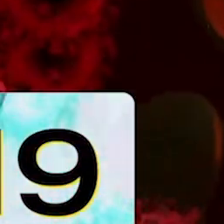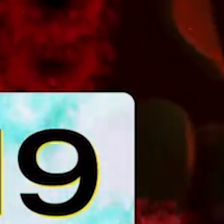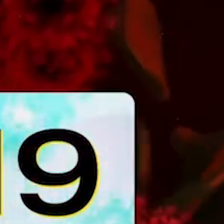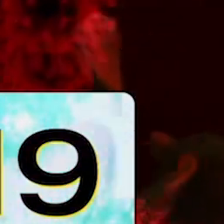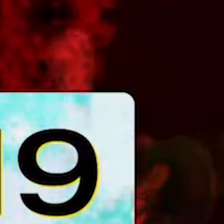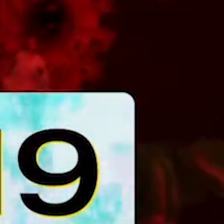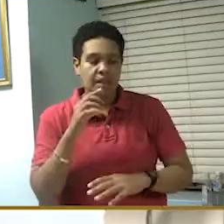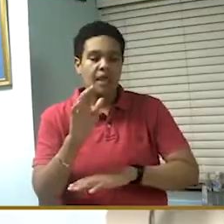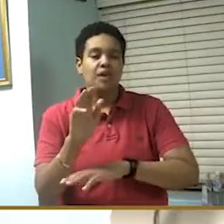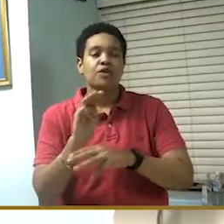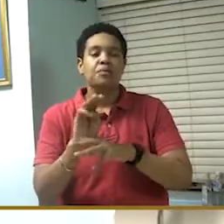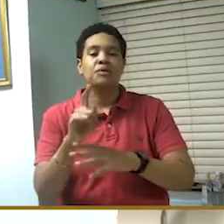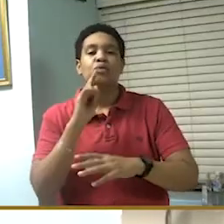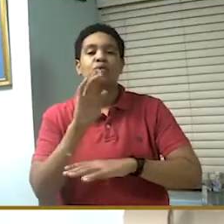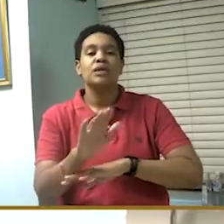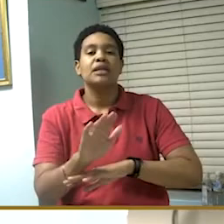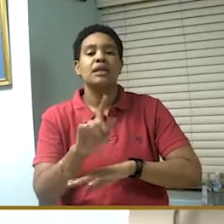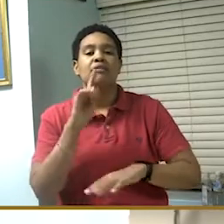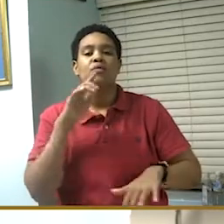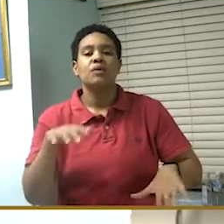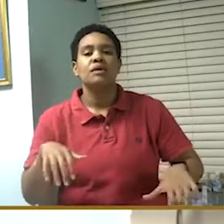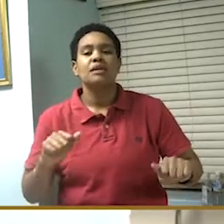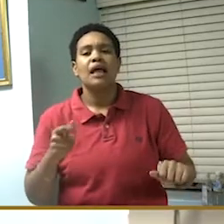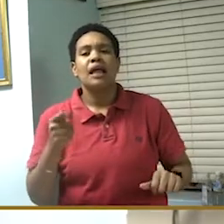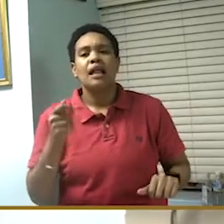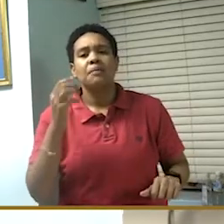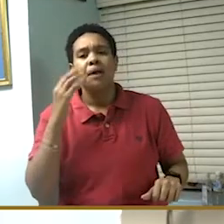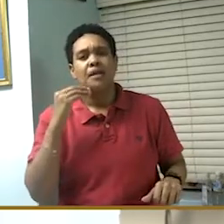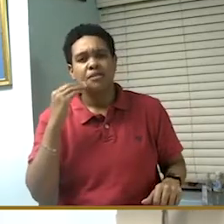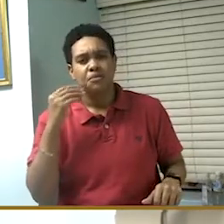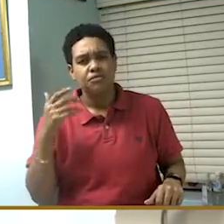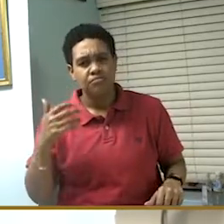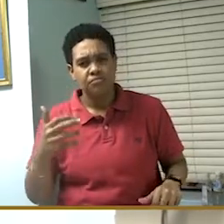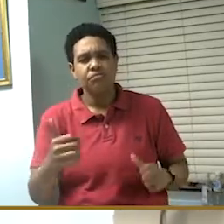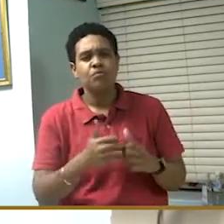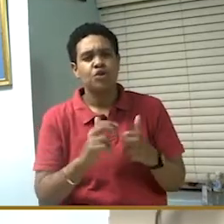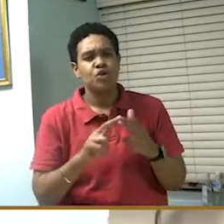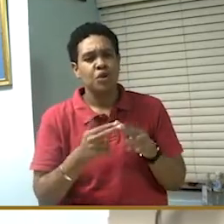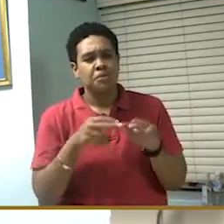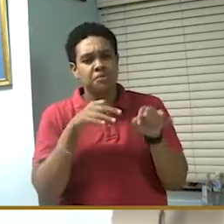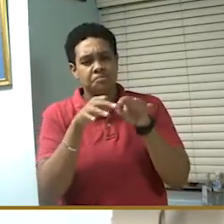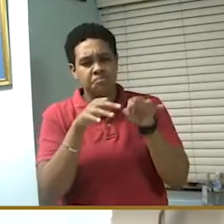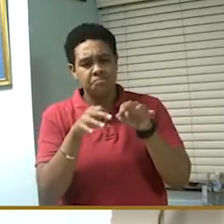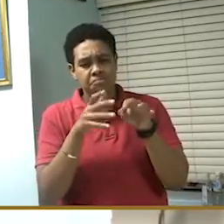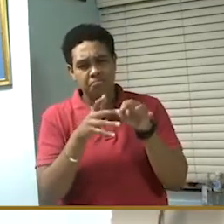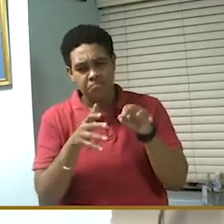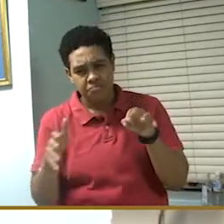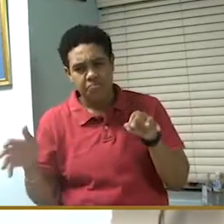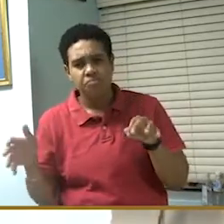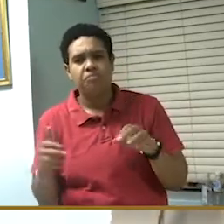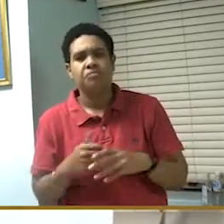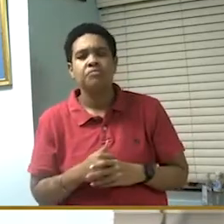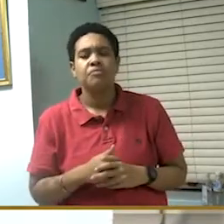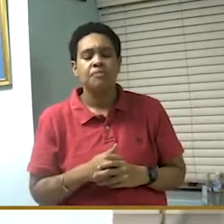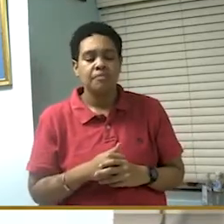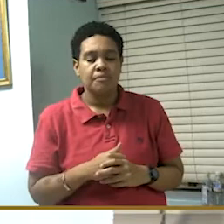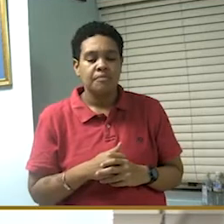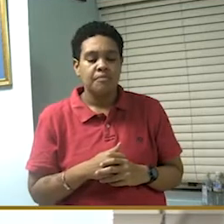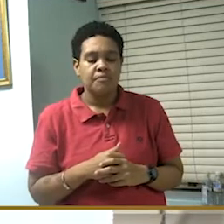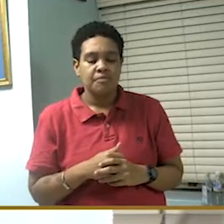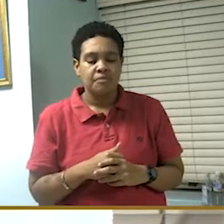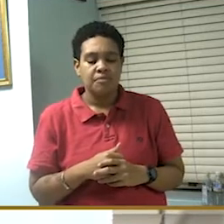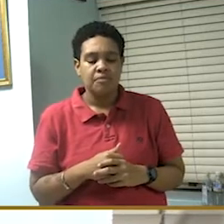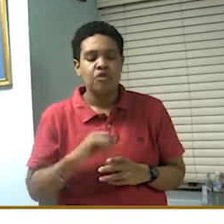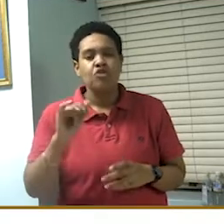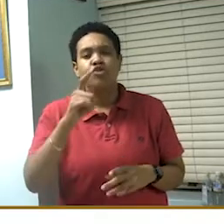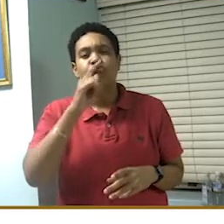I'm going to take you on a little bit of a journey with the numbers. Jamaica, just to